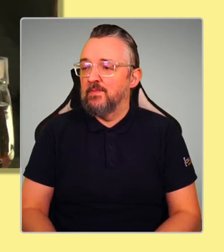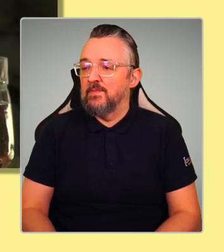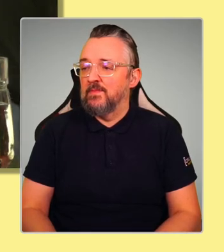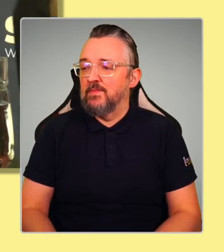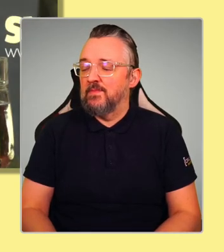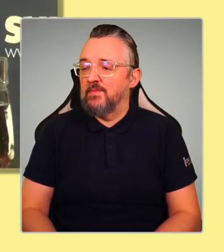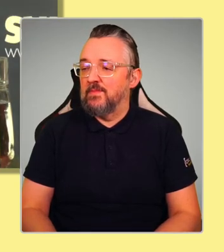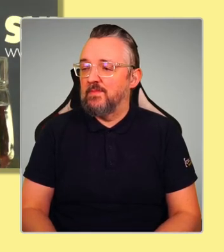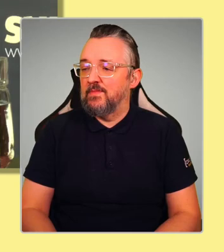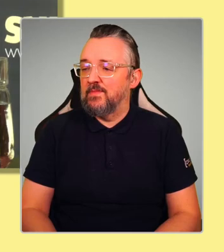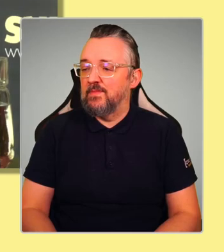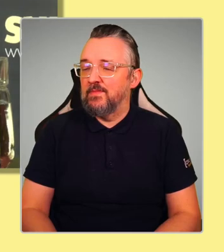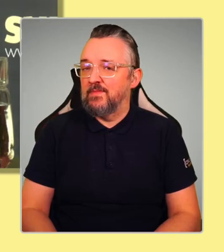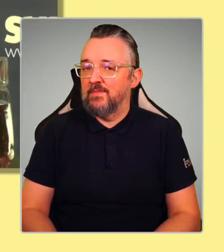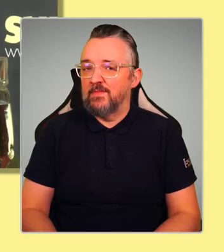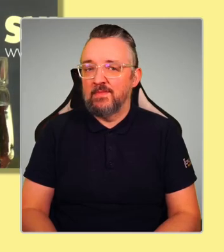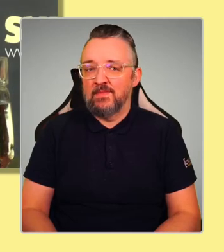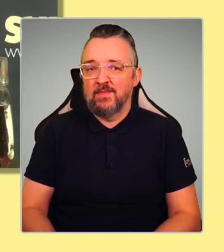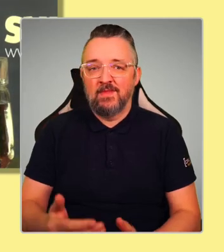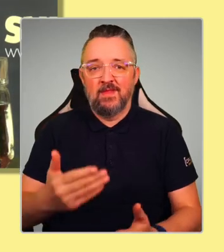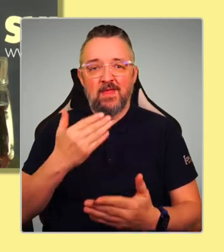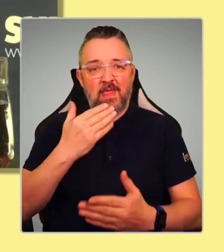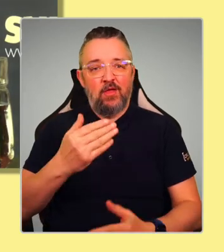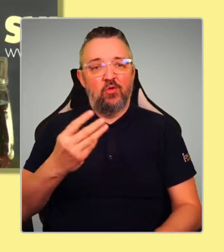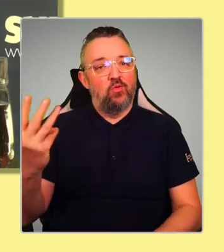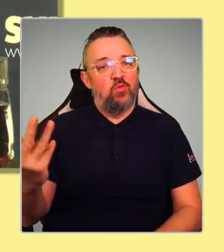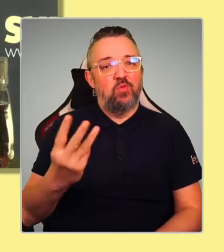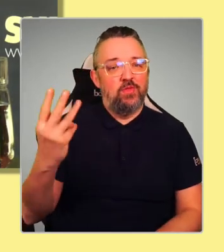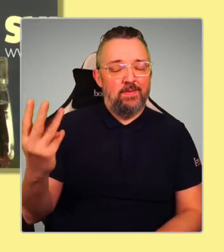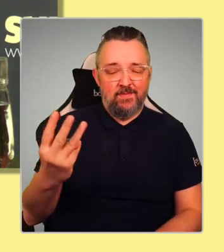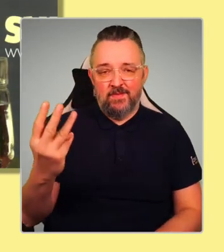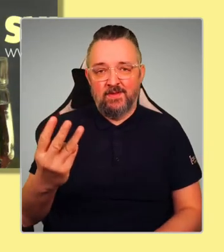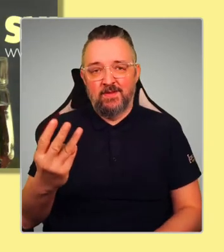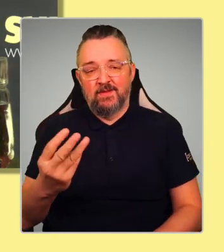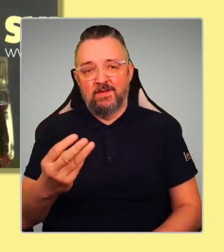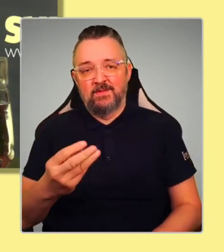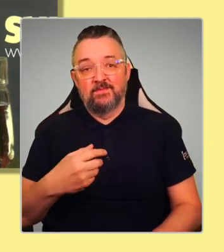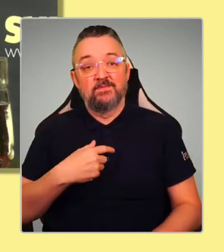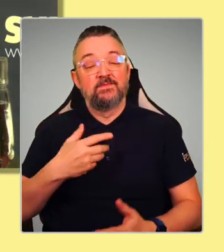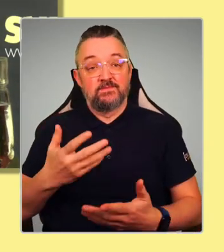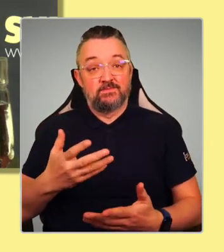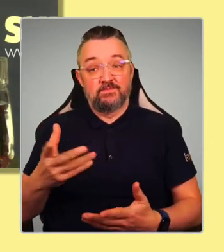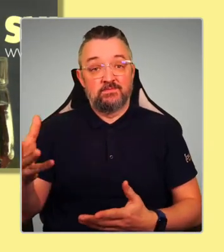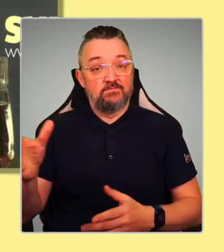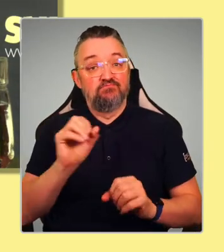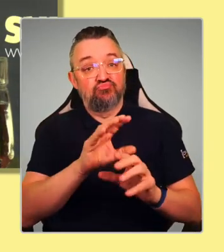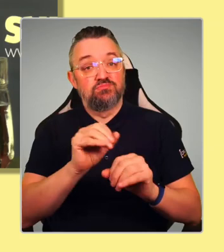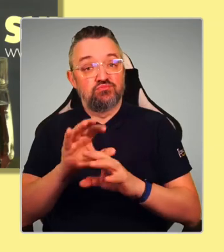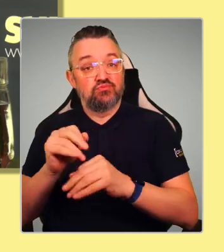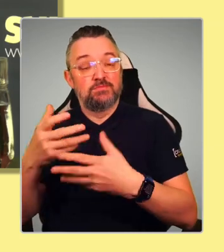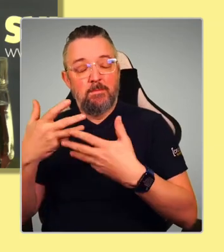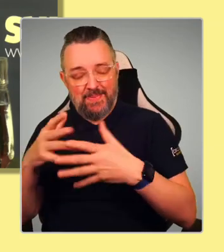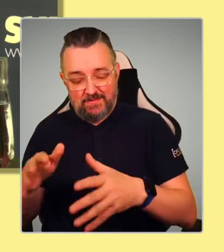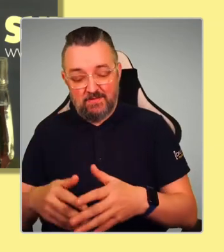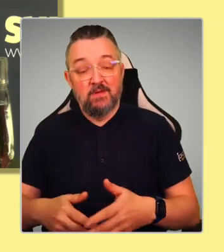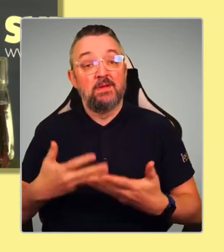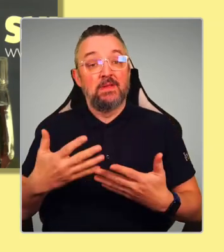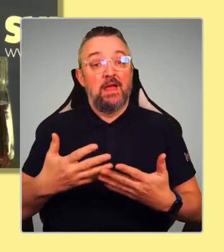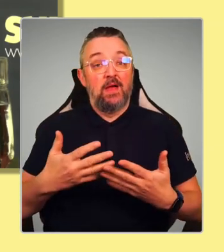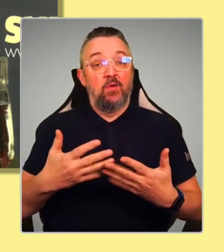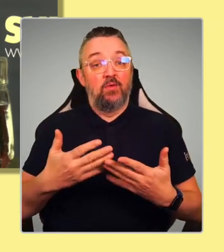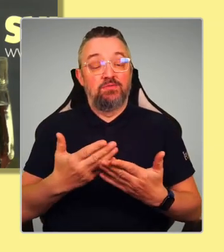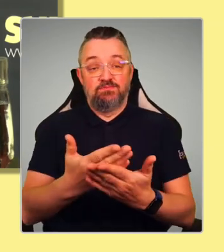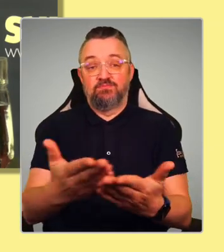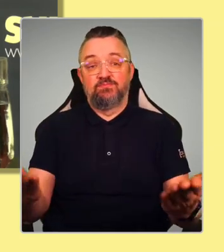Thank you very much to all the candidates that we've now heard from them. But now it's time to hear from all of you.